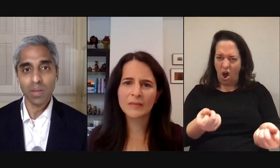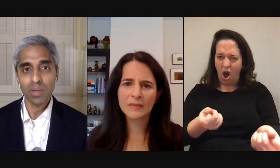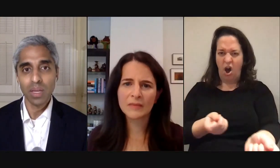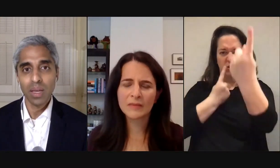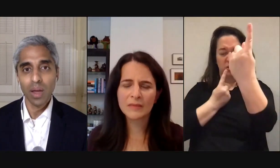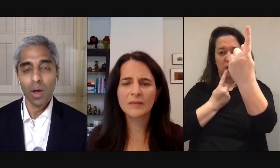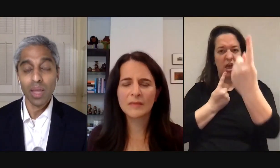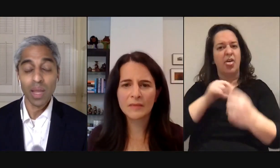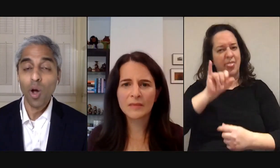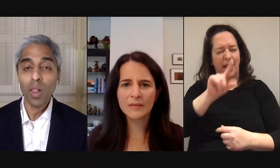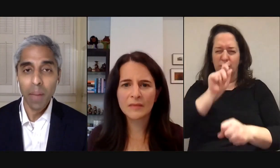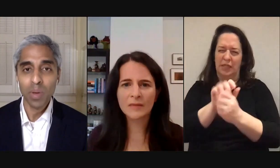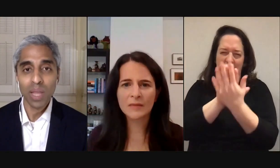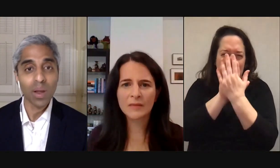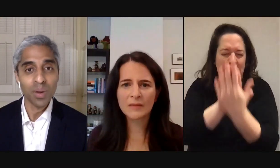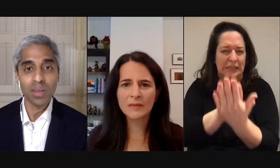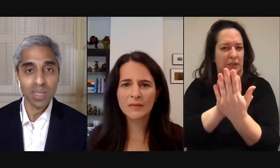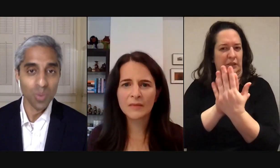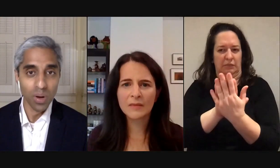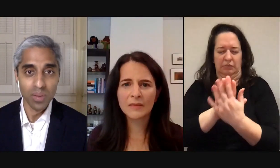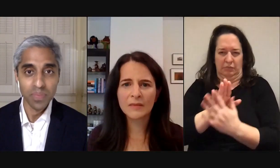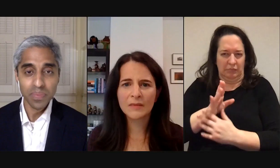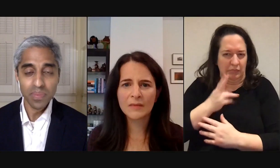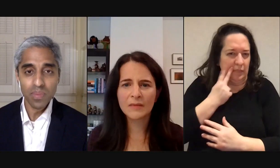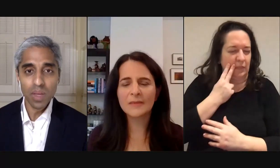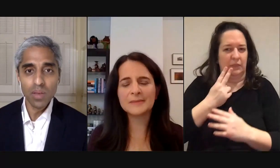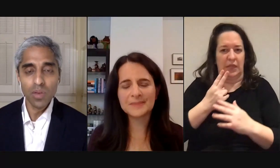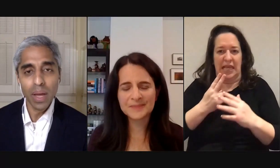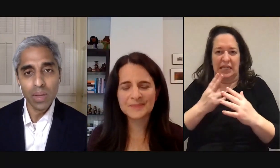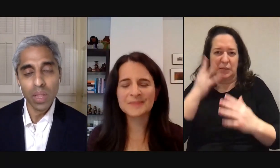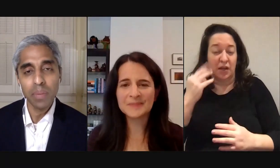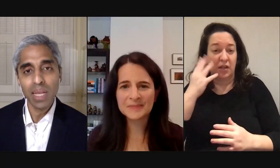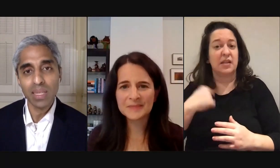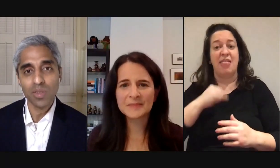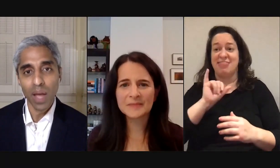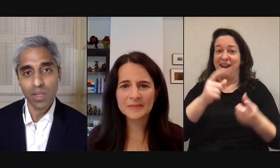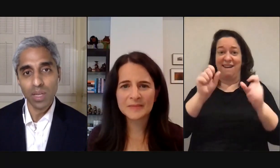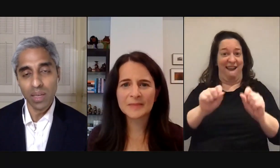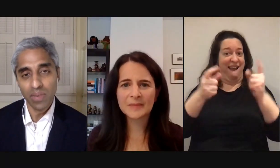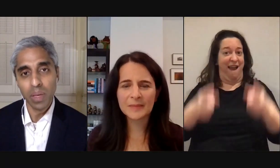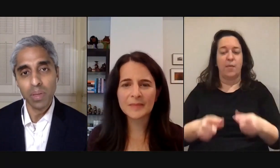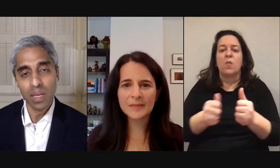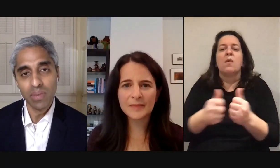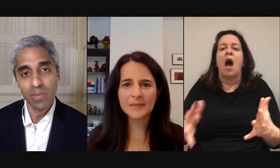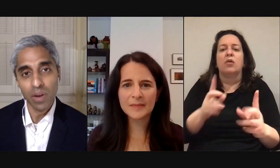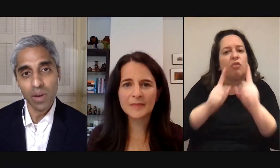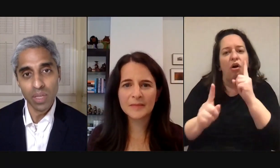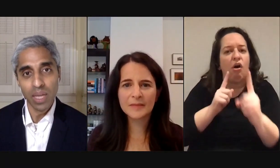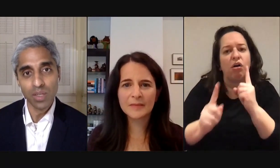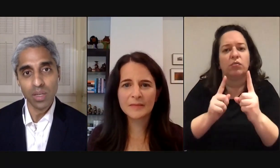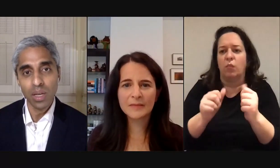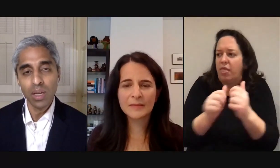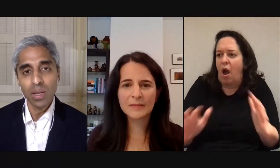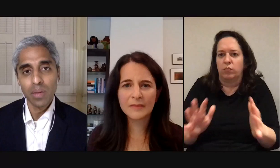experience that can all happen without uttering a single word so by eliminating distraction and giving people the gift of